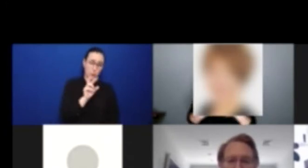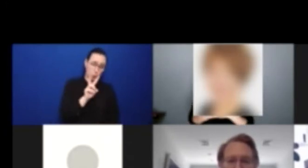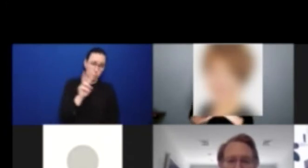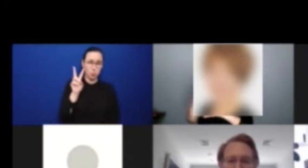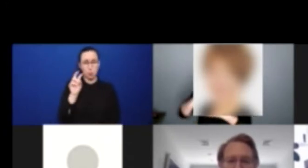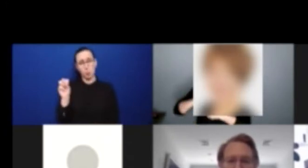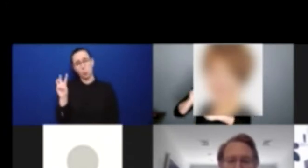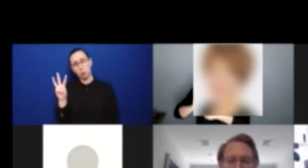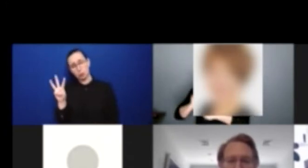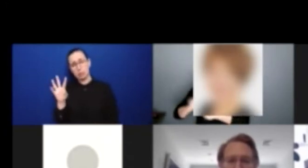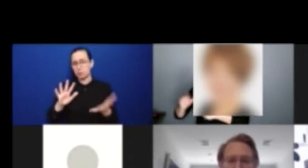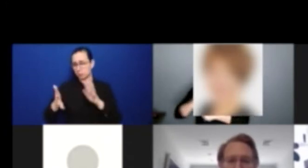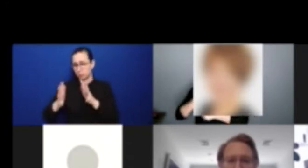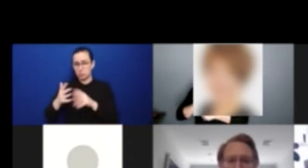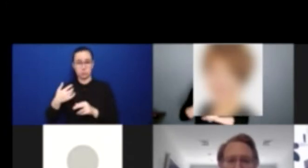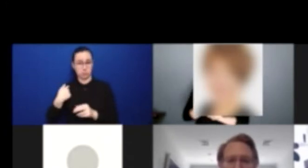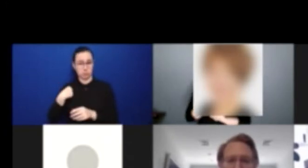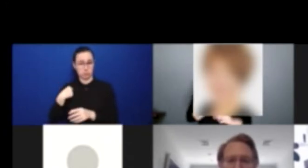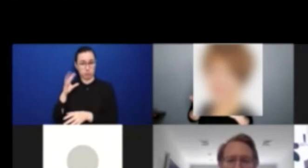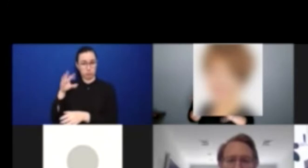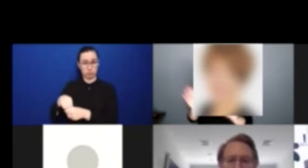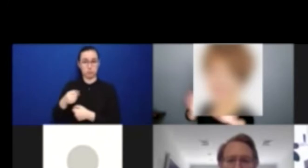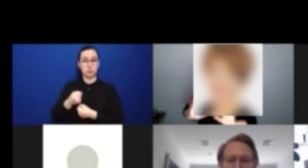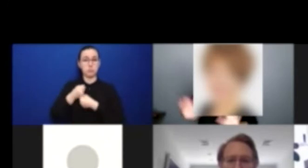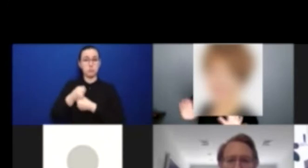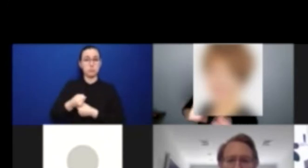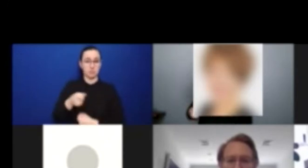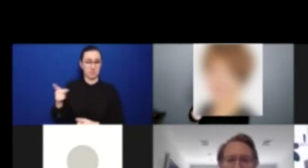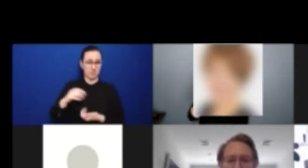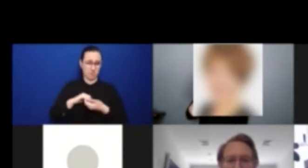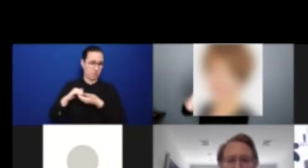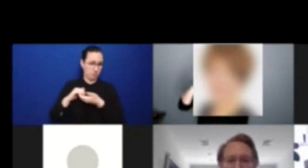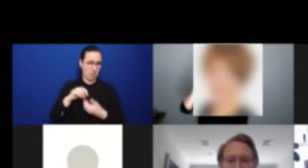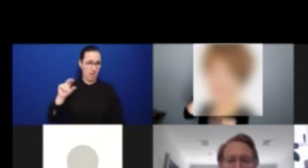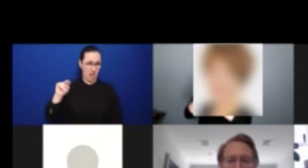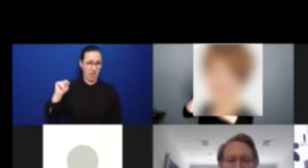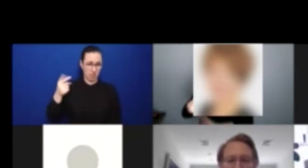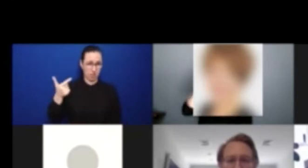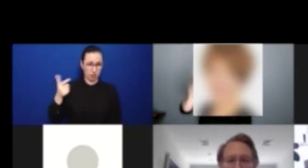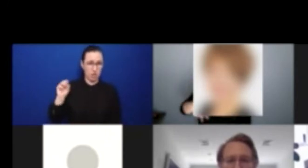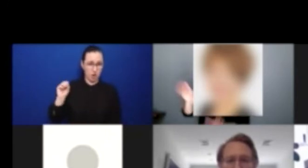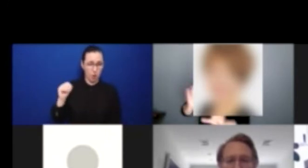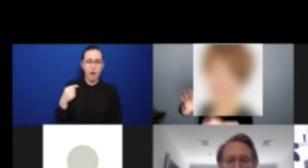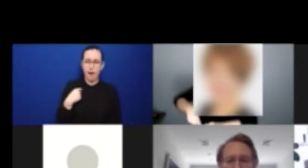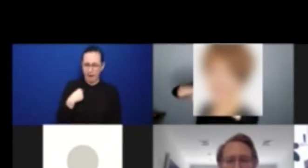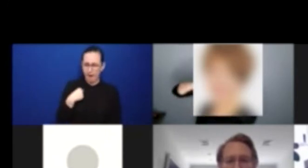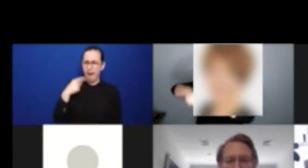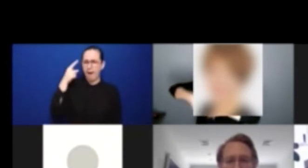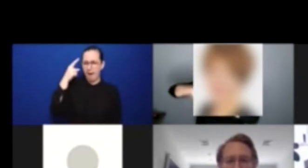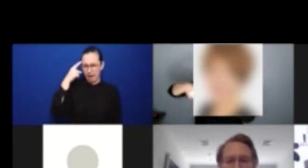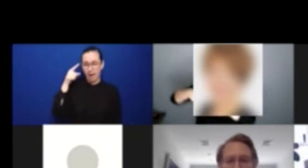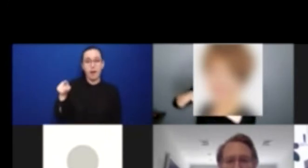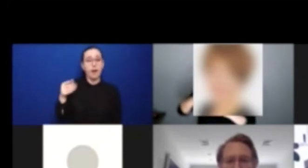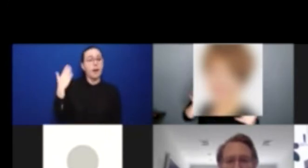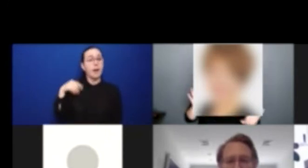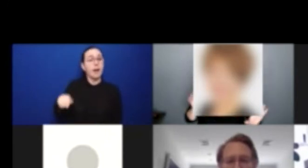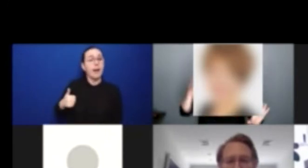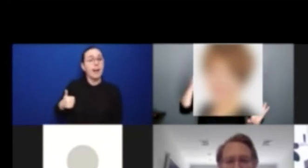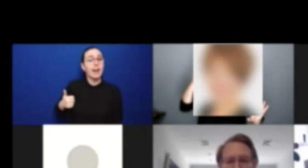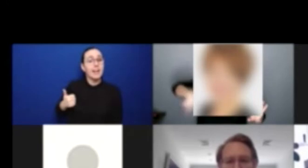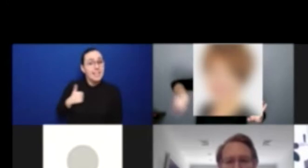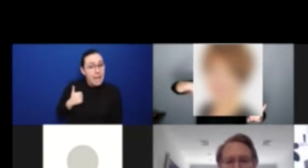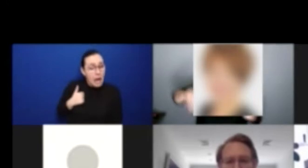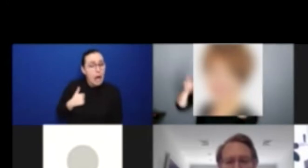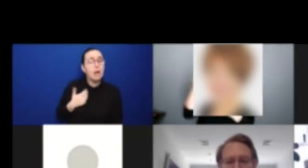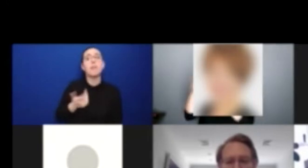try very hard to put the brakes on the whole CRPD development process, because they were very concerned about the financial